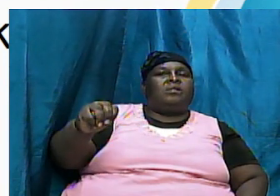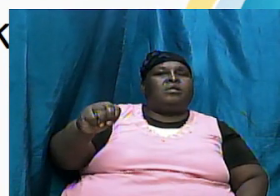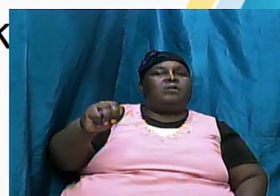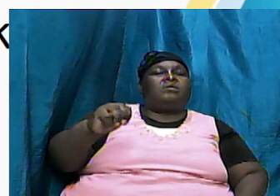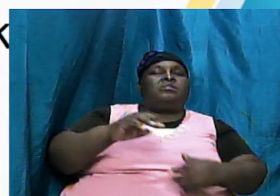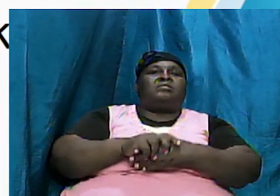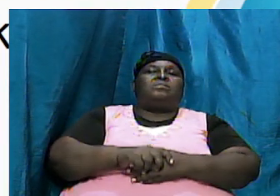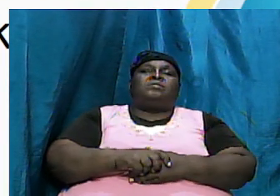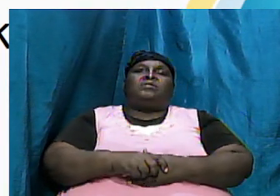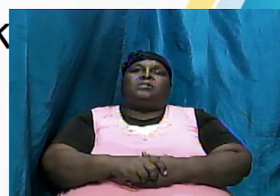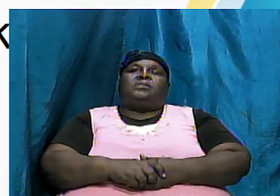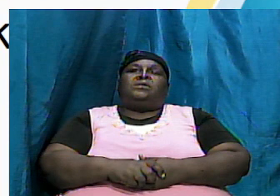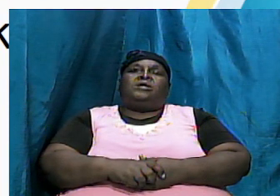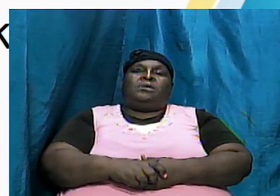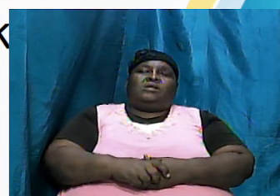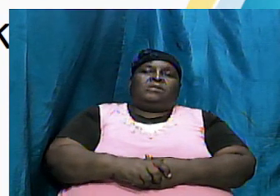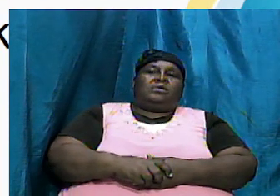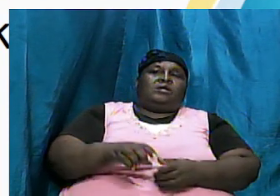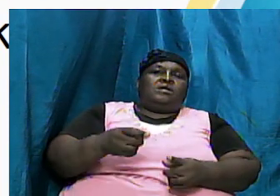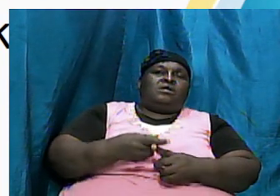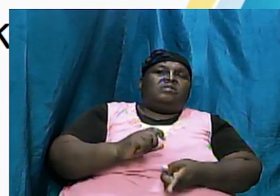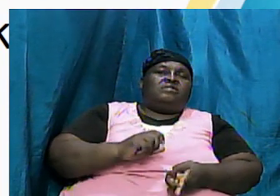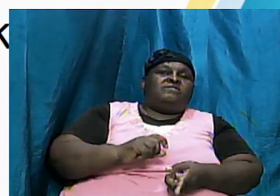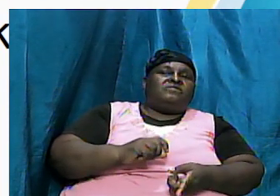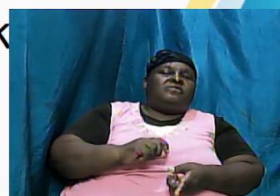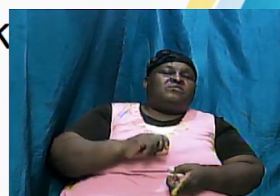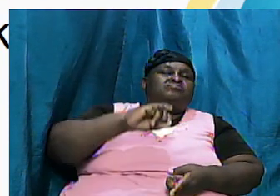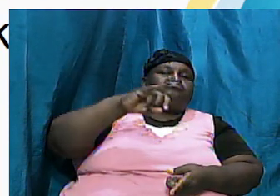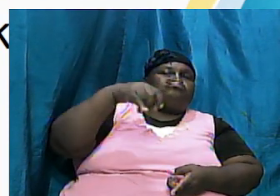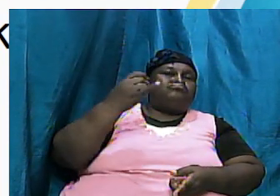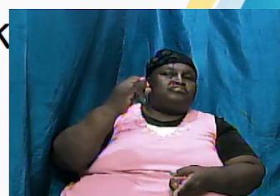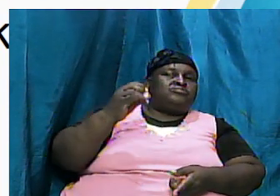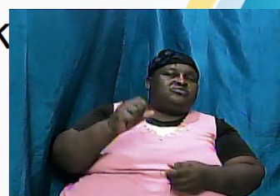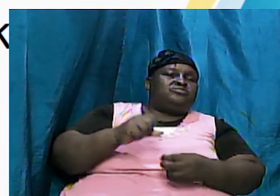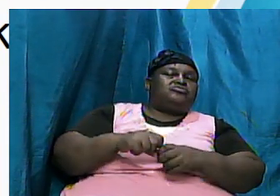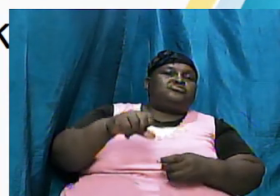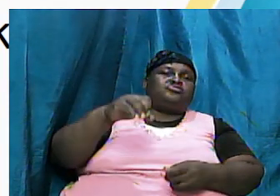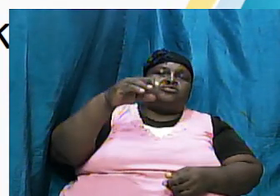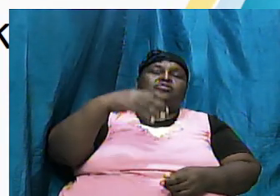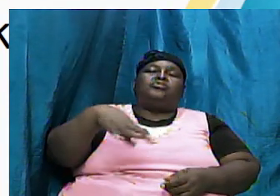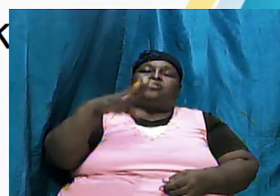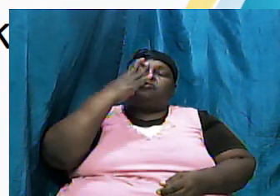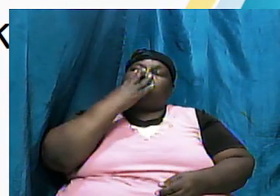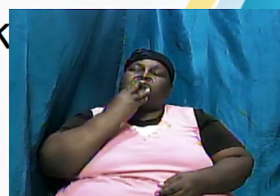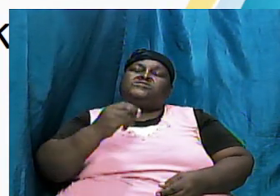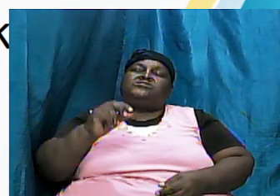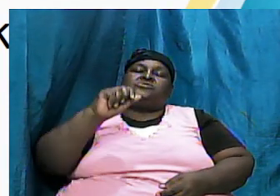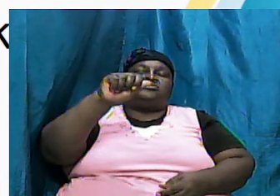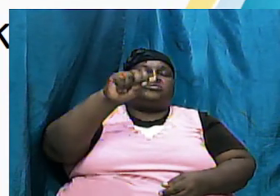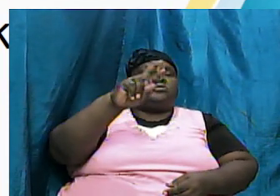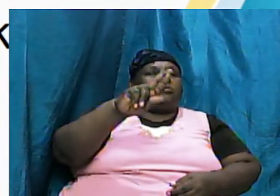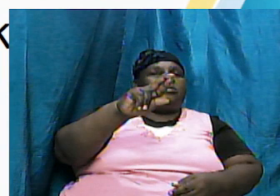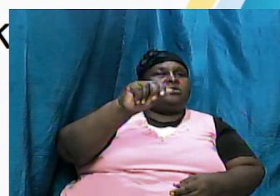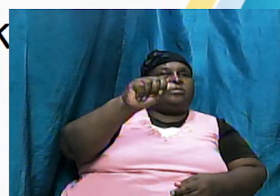of Caucasians were from Japheth and that the Jews and the Arabs because we all know that